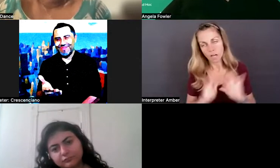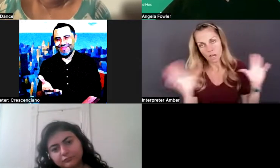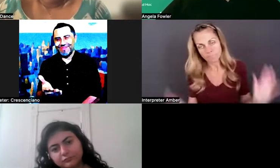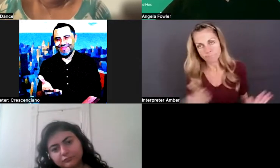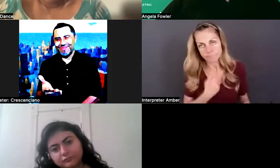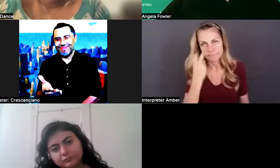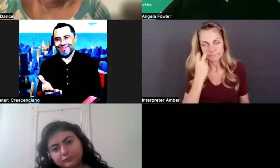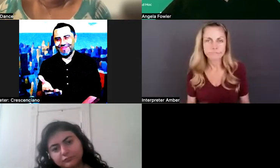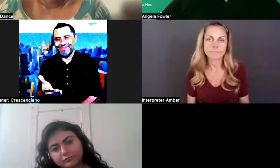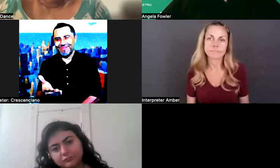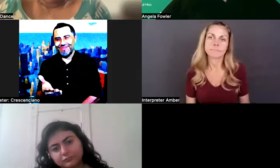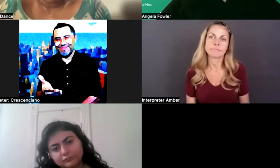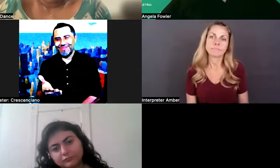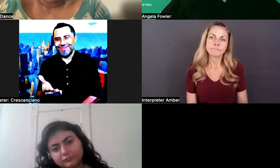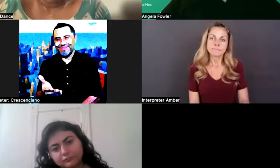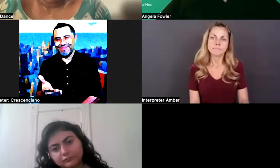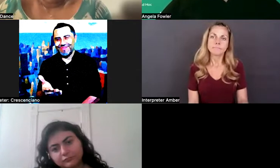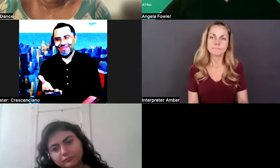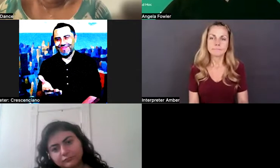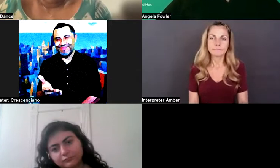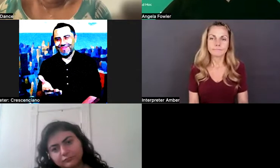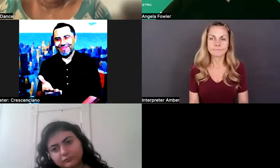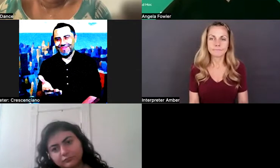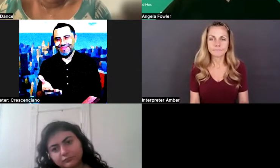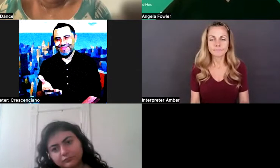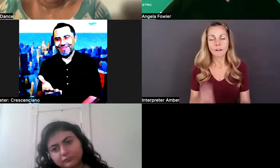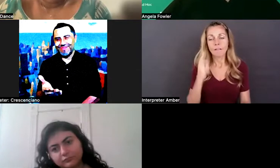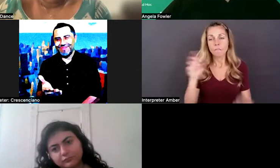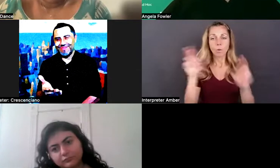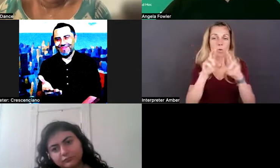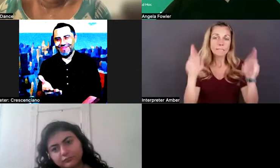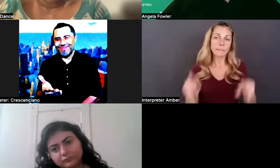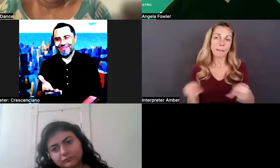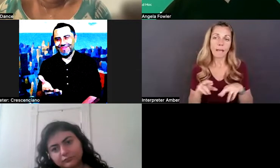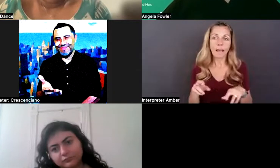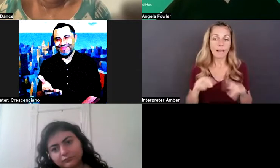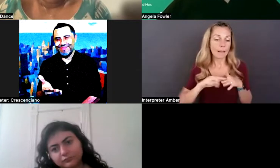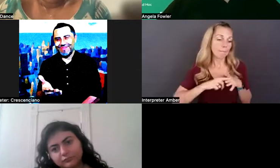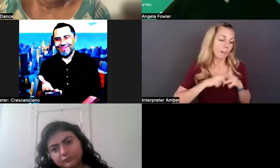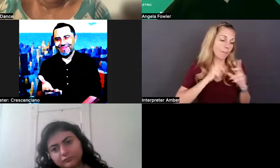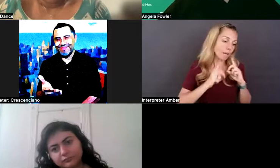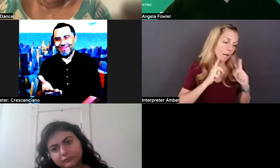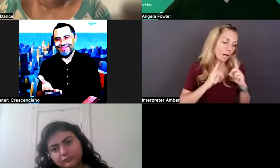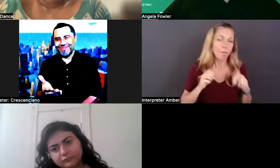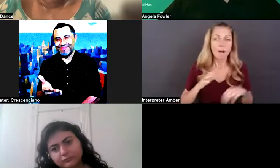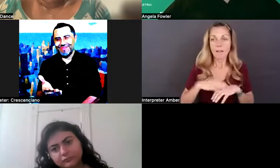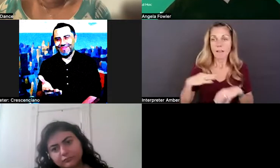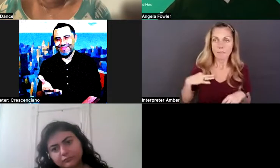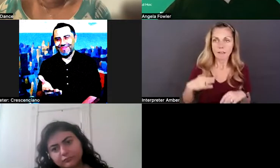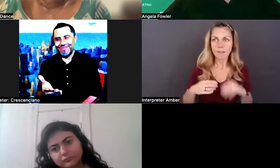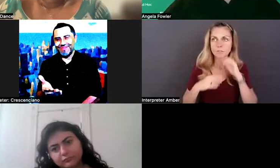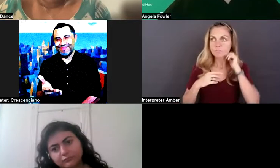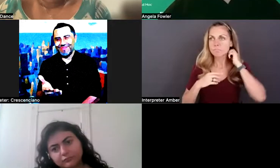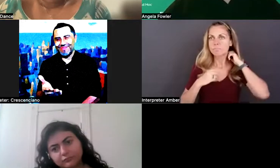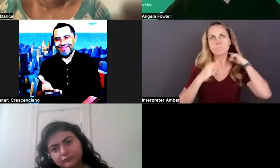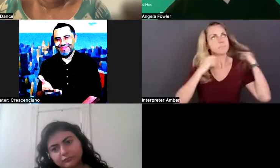So in the application on the resume in preliminary conversations, I like to